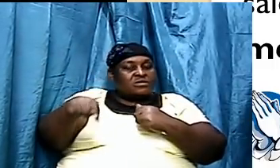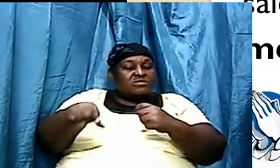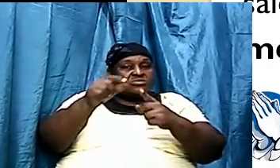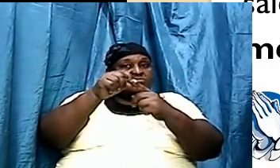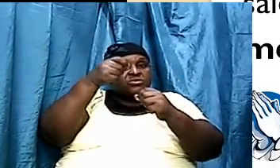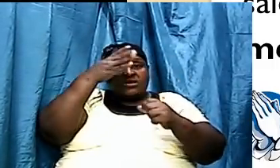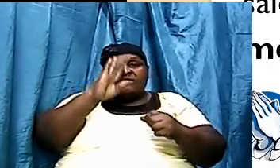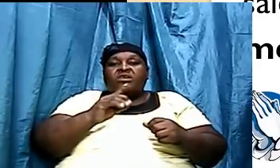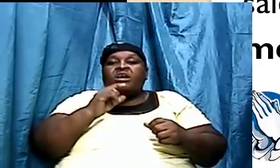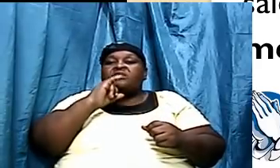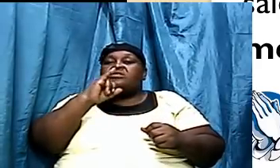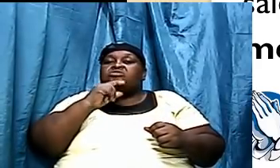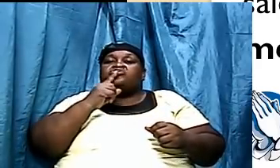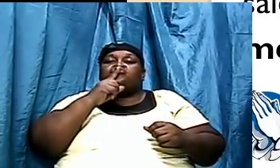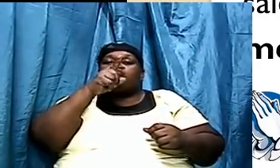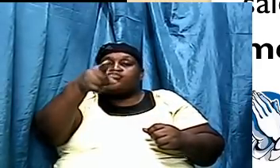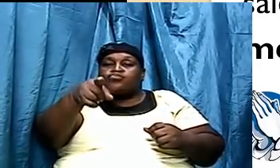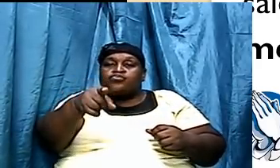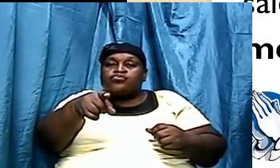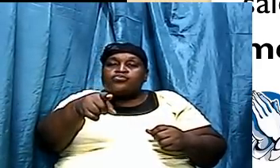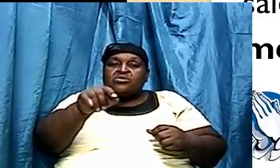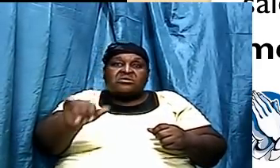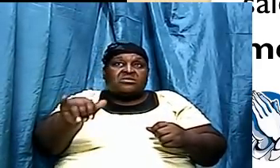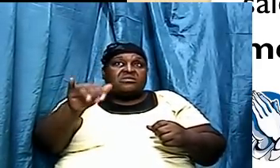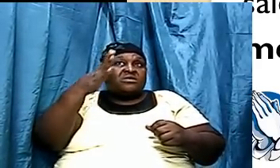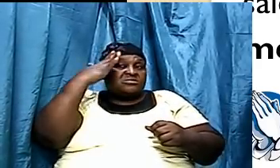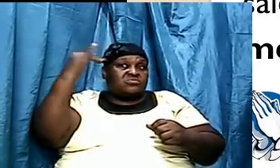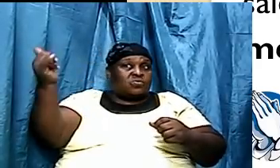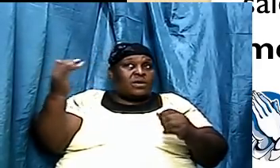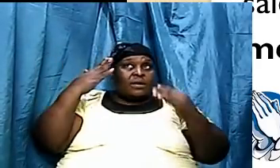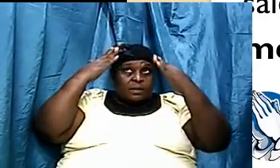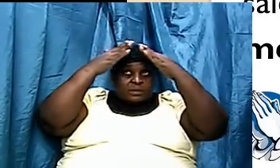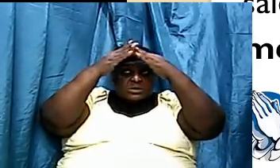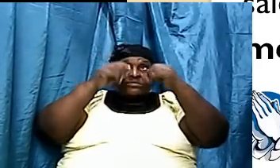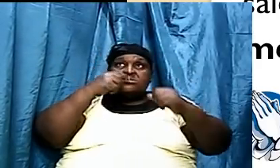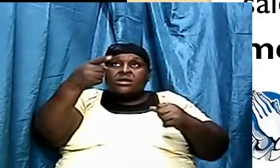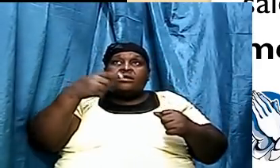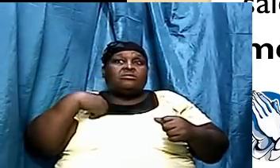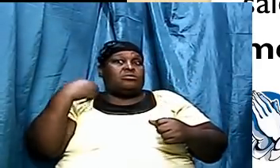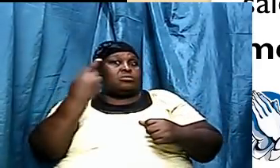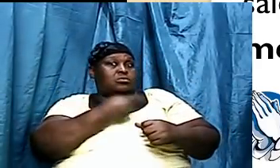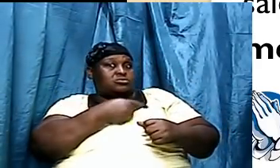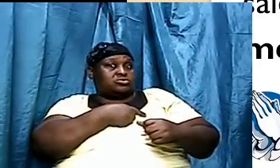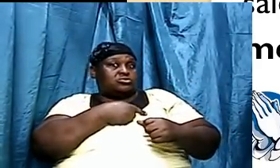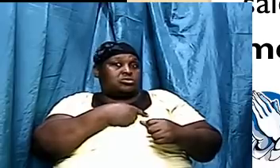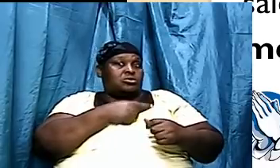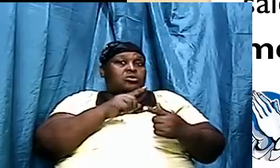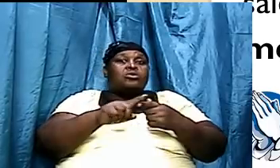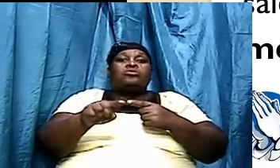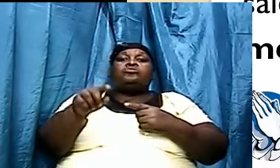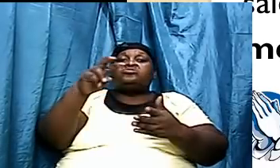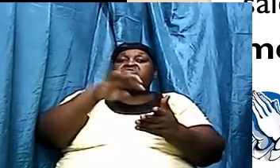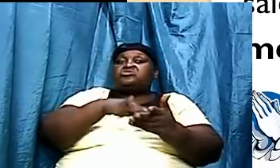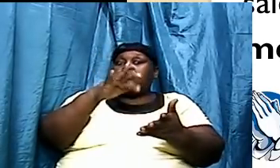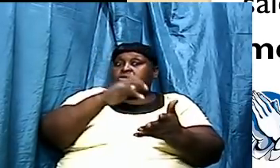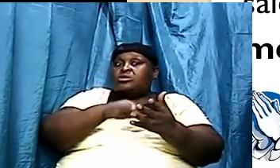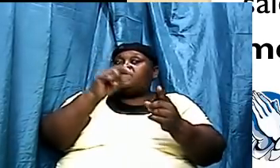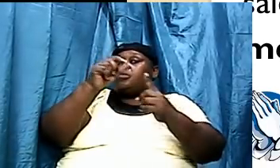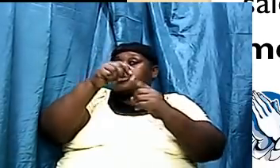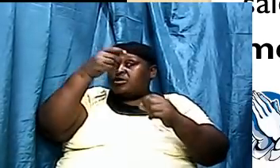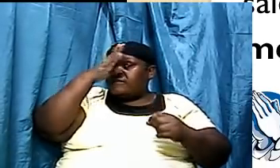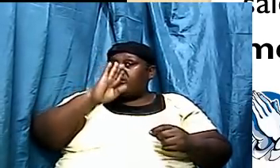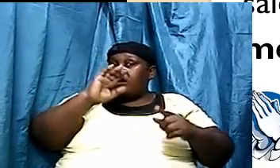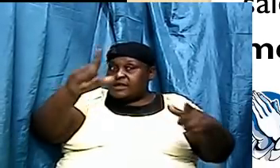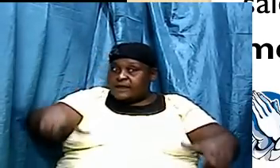and that is why Bishop is telling us to walk in this word. Because you can't go wrong, you can't miss the mark, and to sin in the